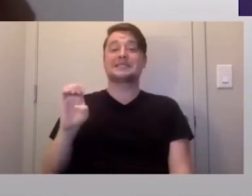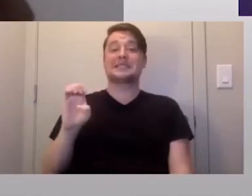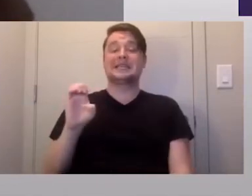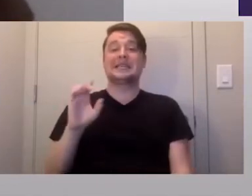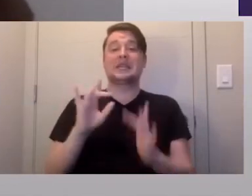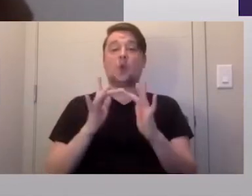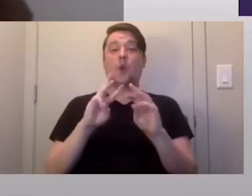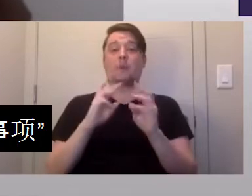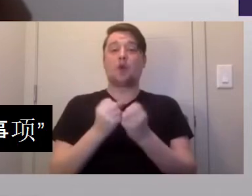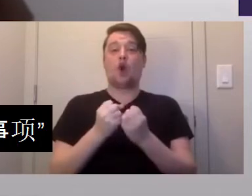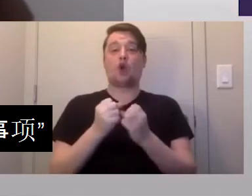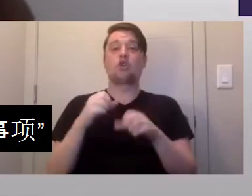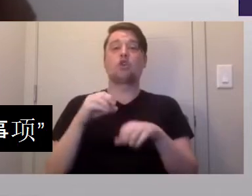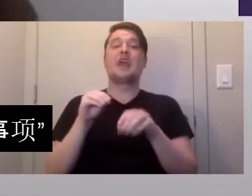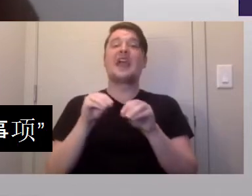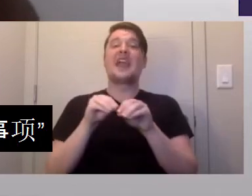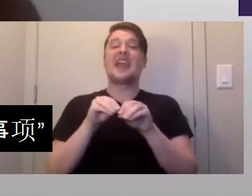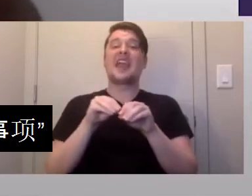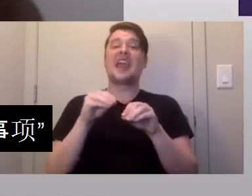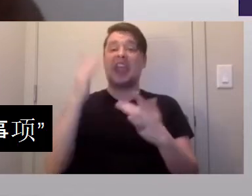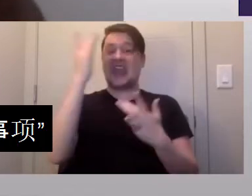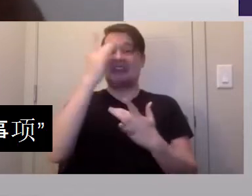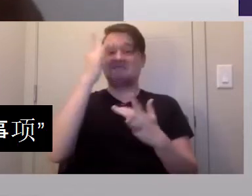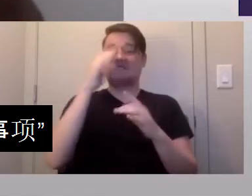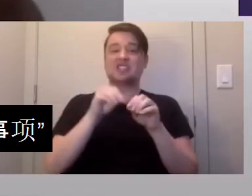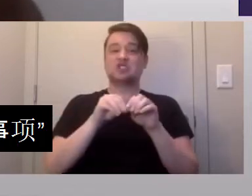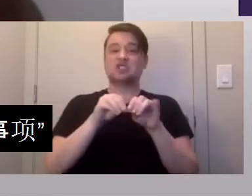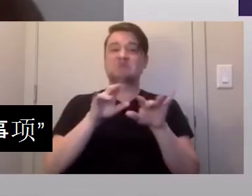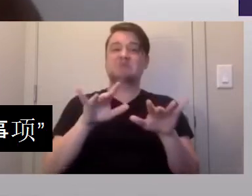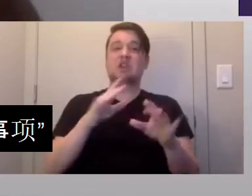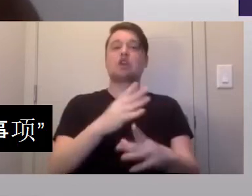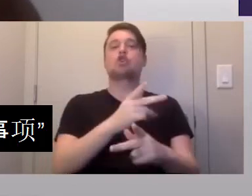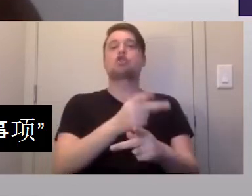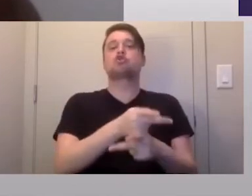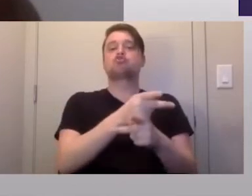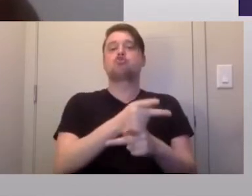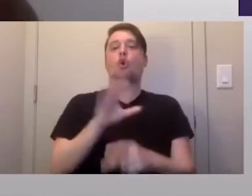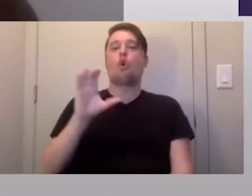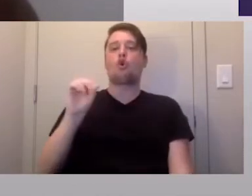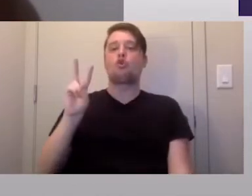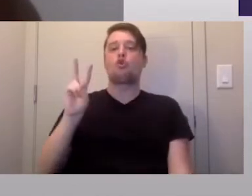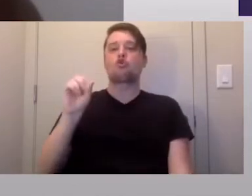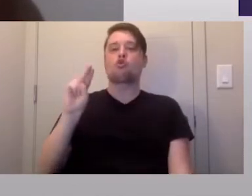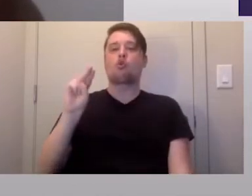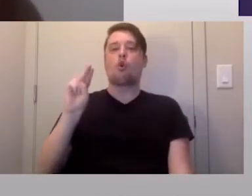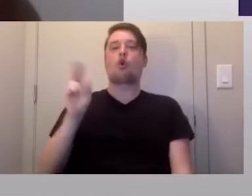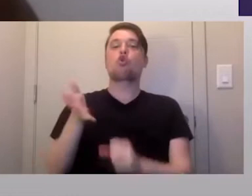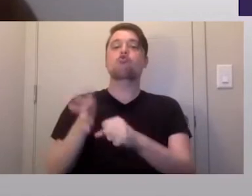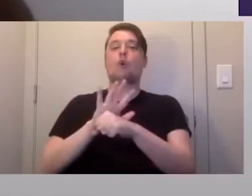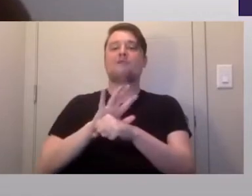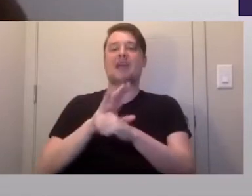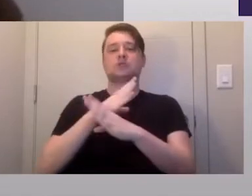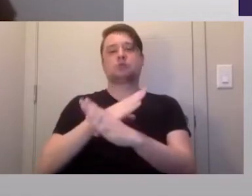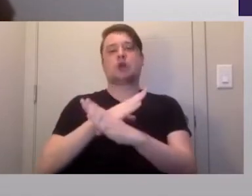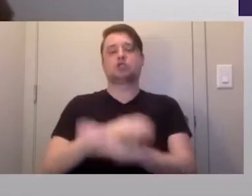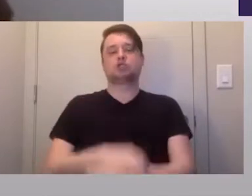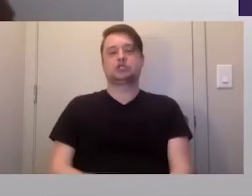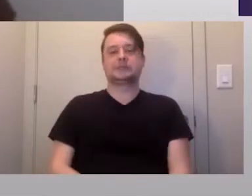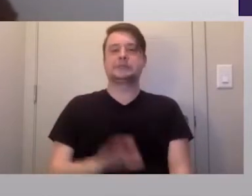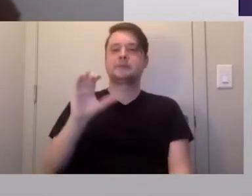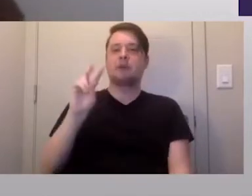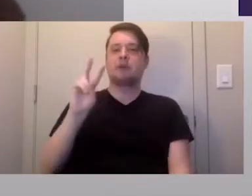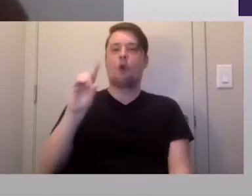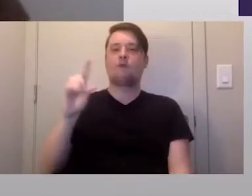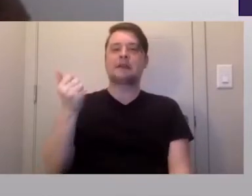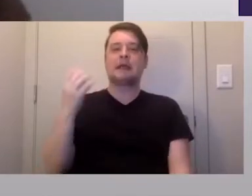titled Infection Control, Coronavirus Precautions, that gives you more information about COVID-19, its signs and